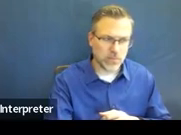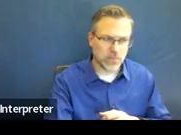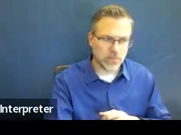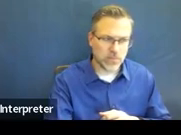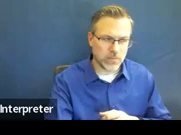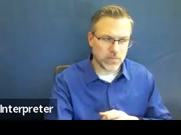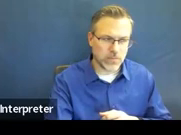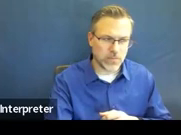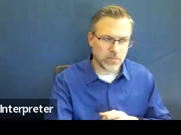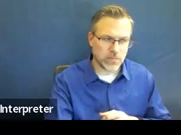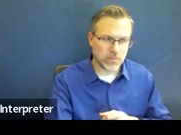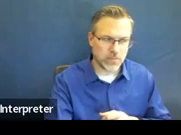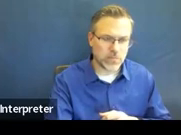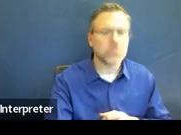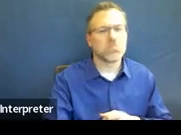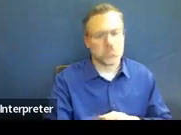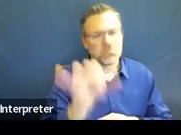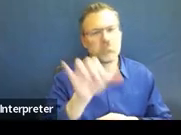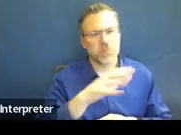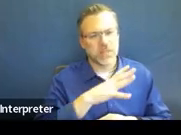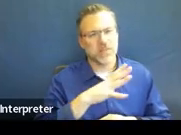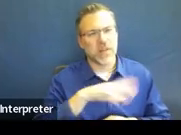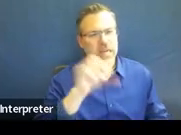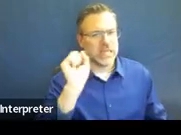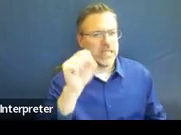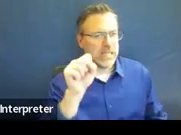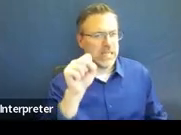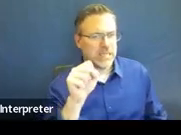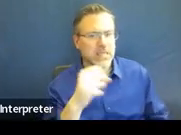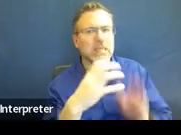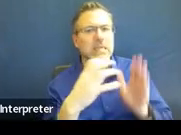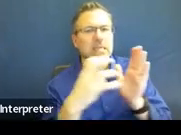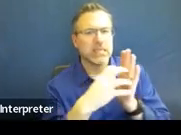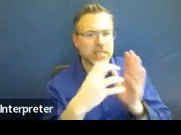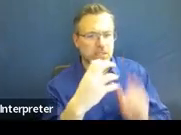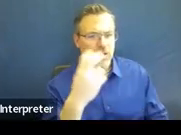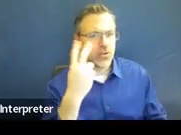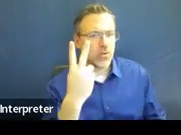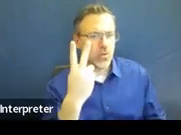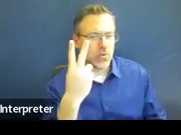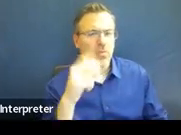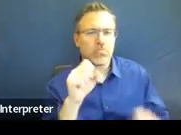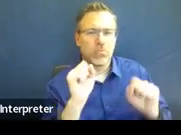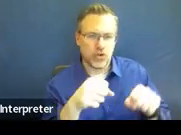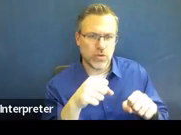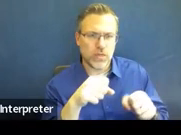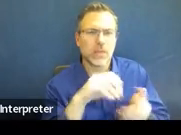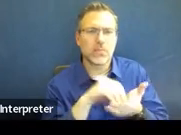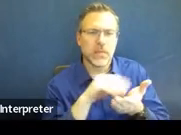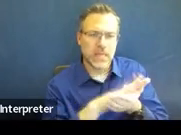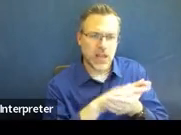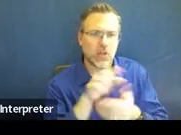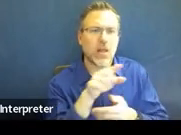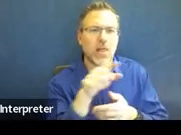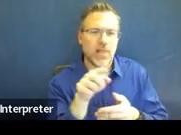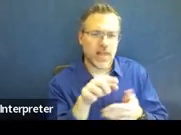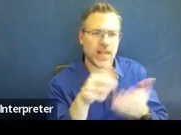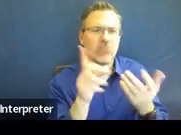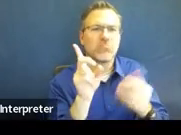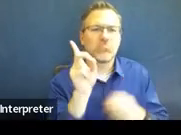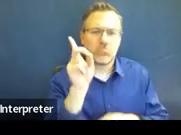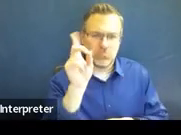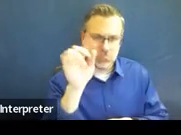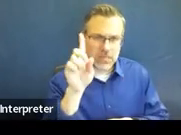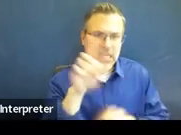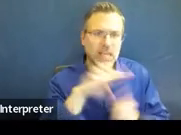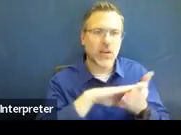I think that that would be fine. Yes. Section 2, you can say that they waived their seven days prior notice, where in